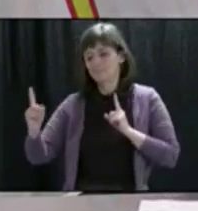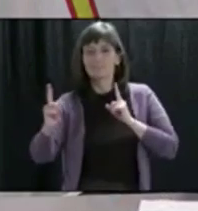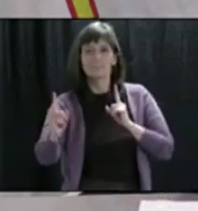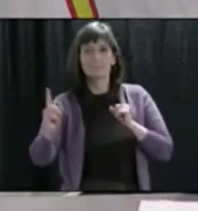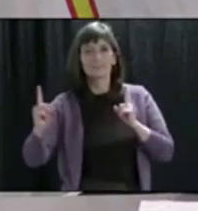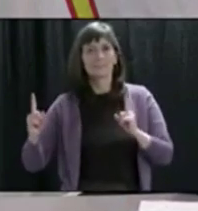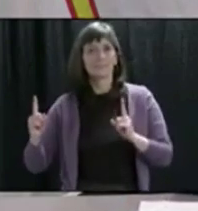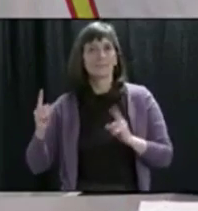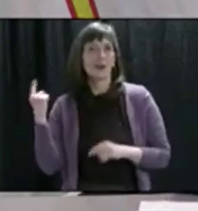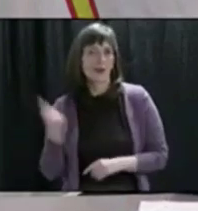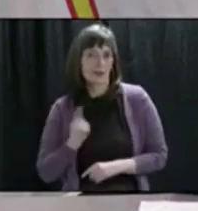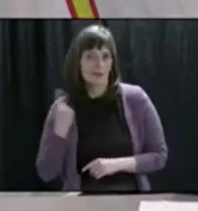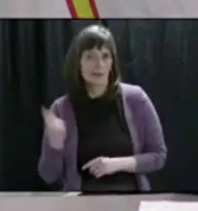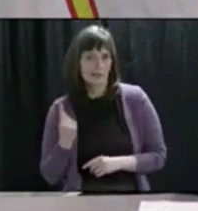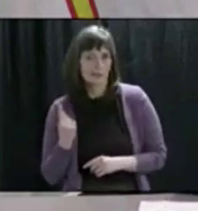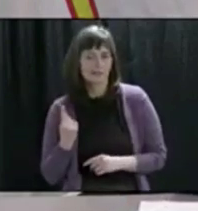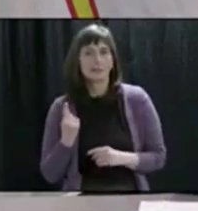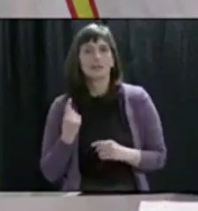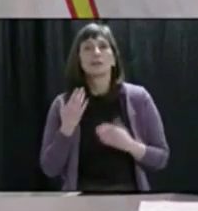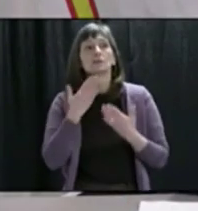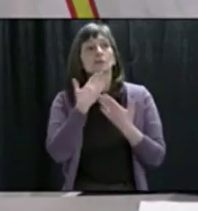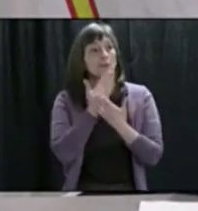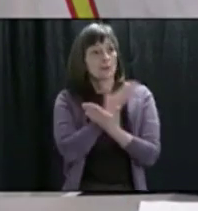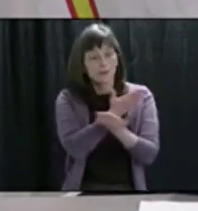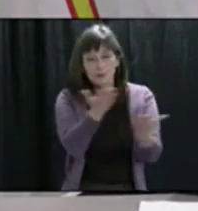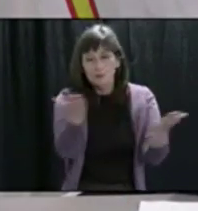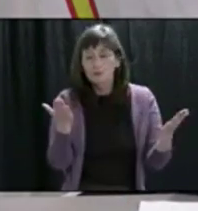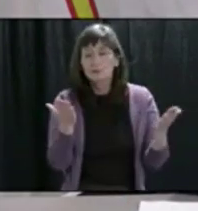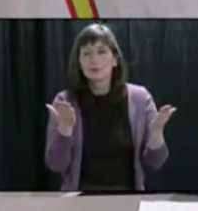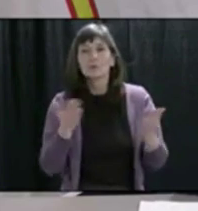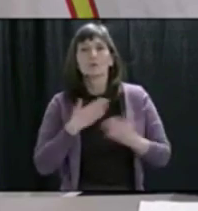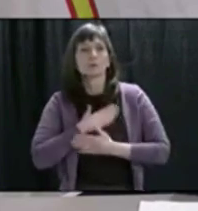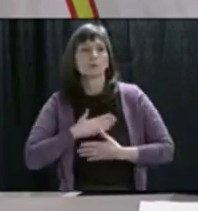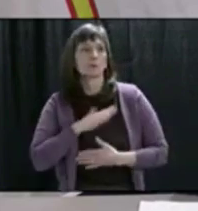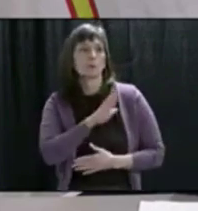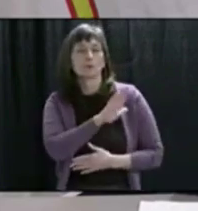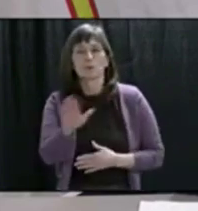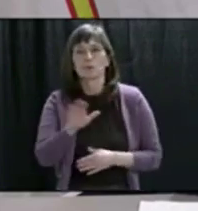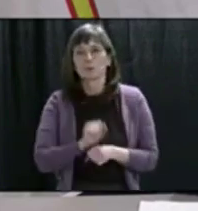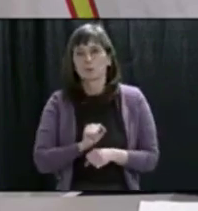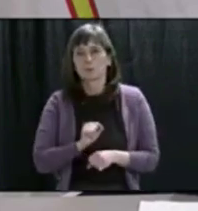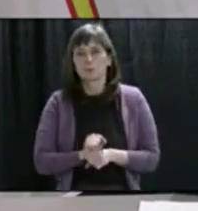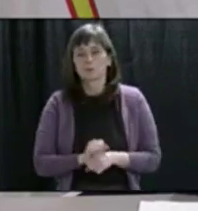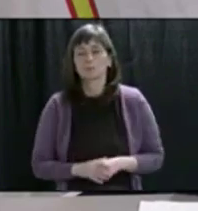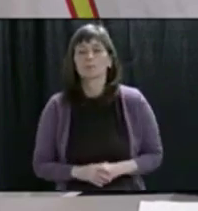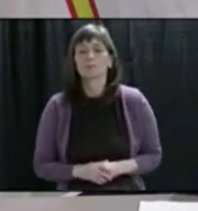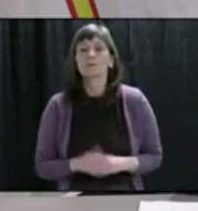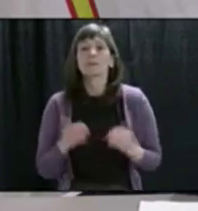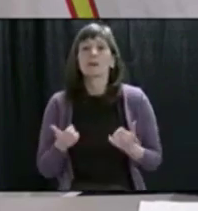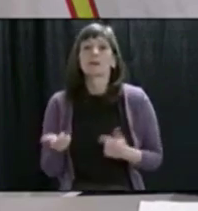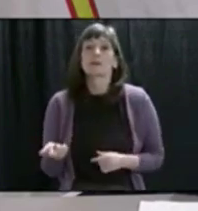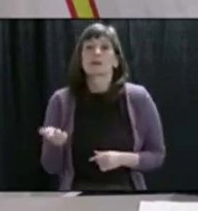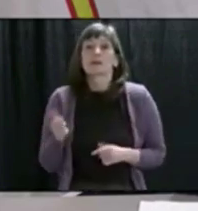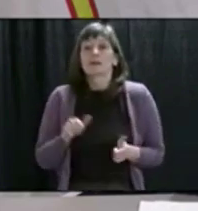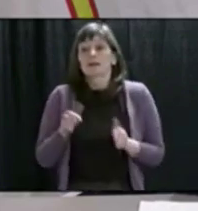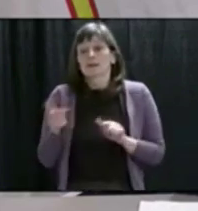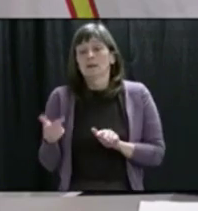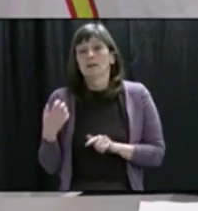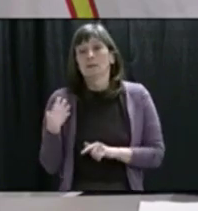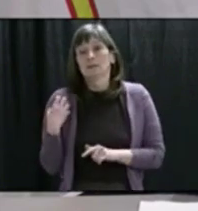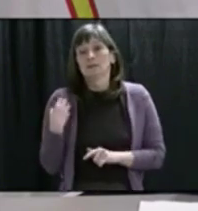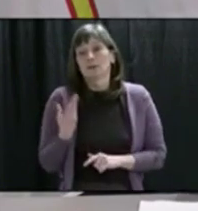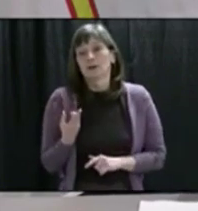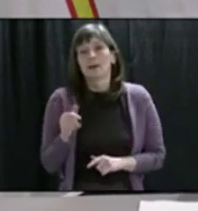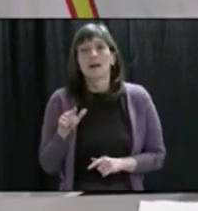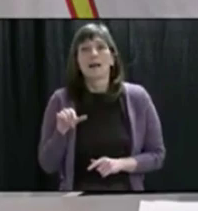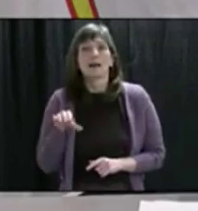So thank you to all of you. It is greatly appreciated. I will now pass it over to Mr. Hagee for some